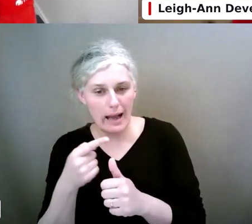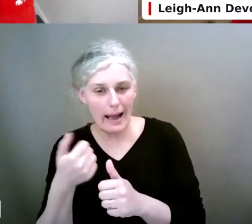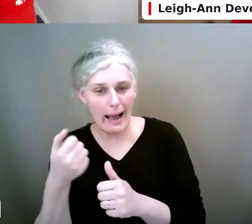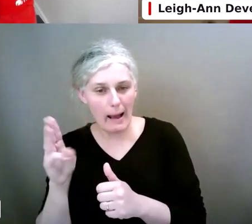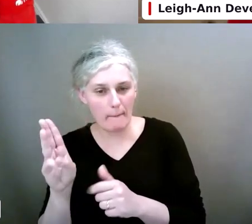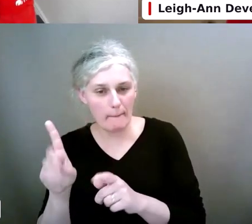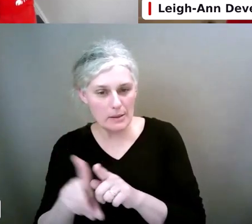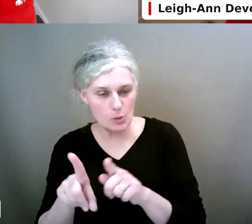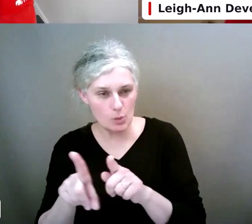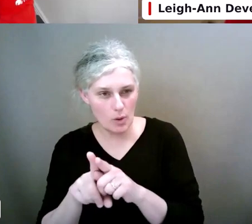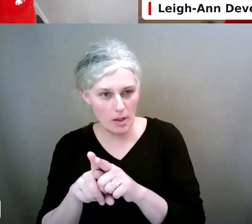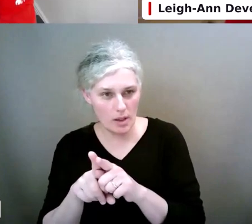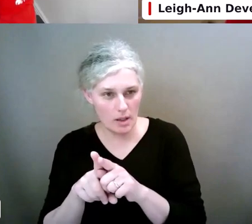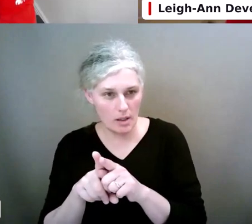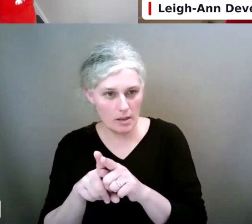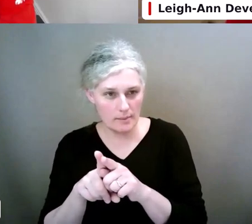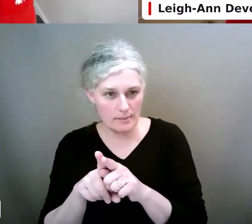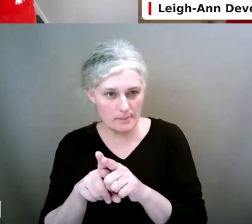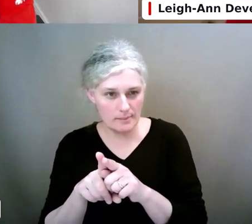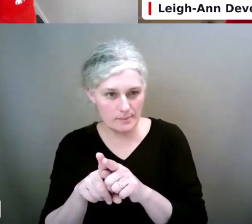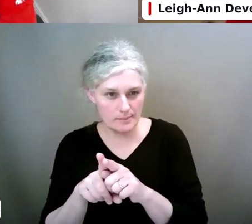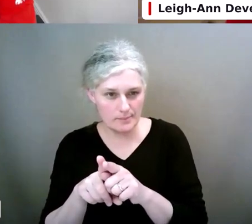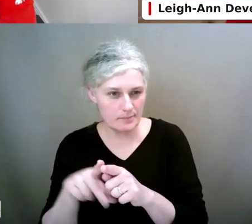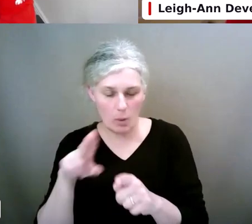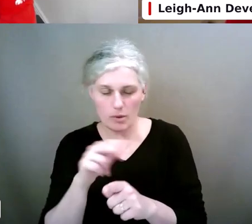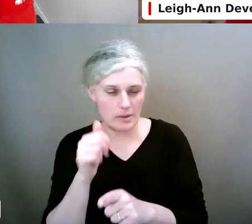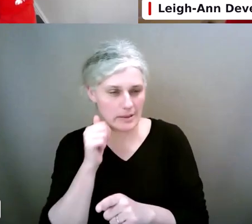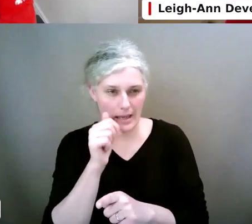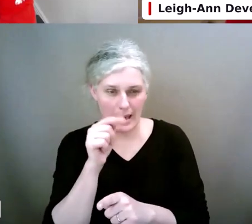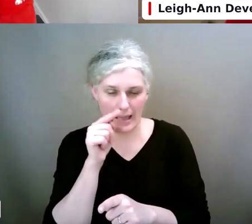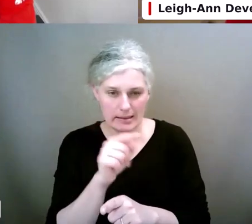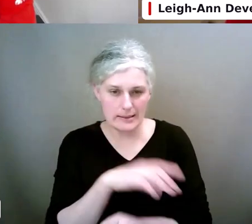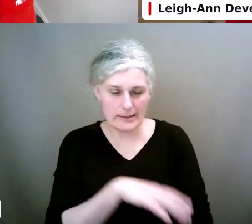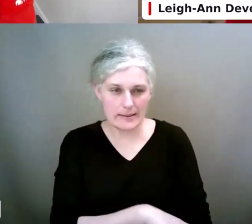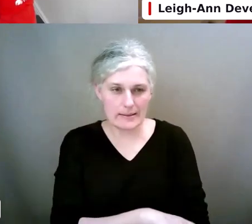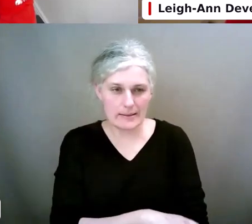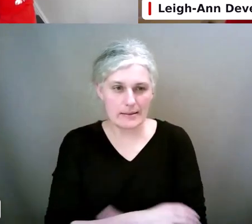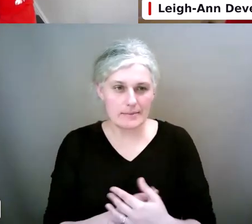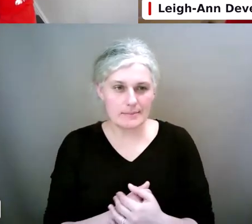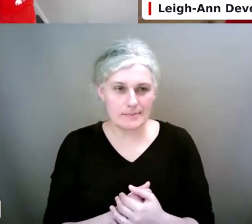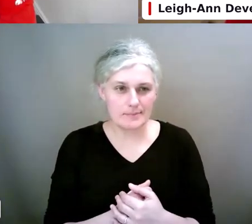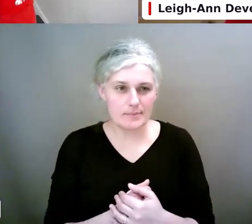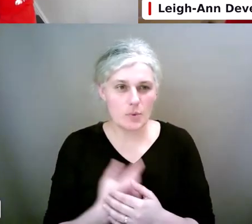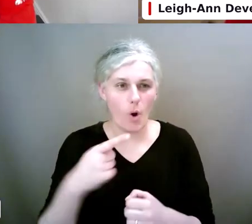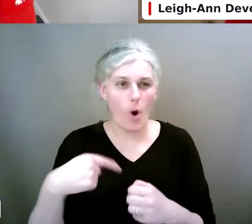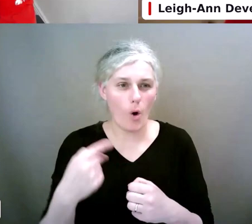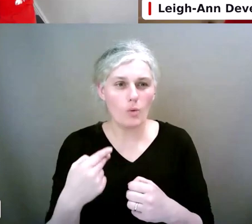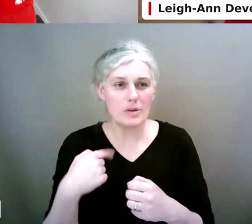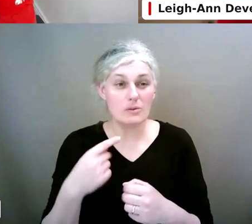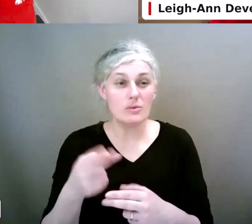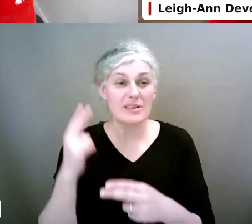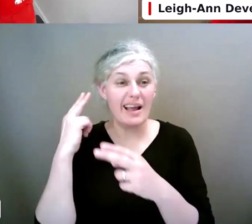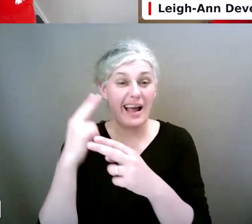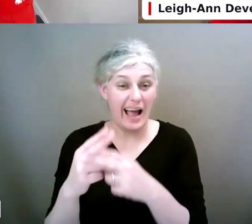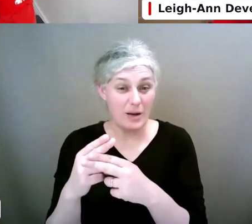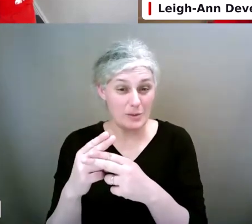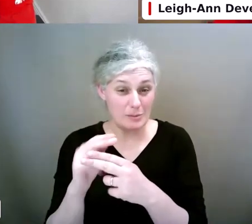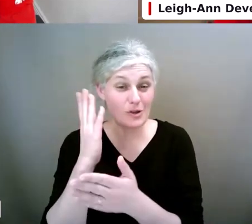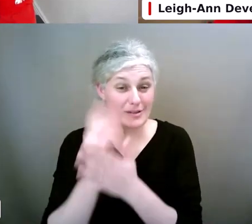Yeah, I wouldn't allow clock to be always allowed because they go in there and change the time.